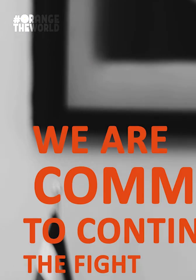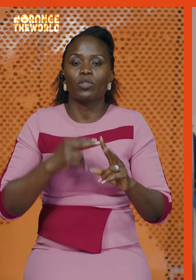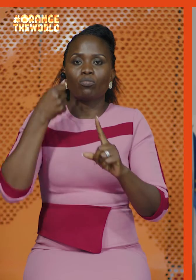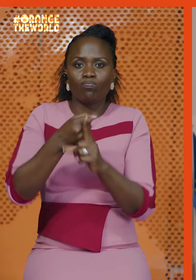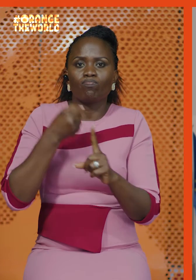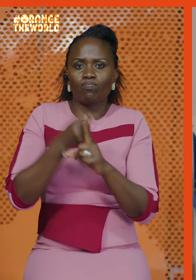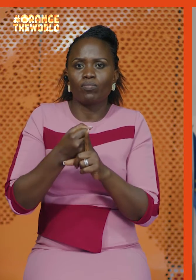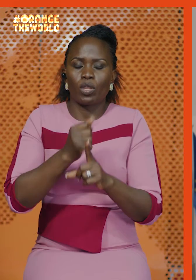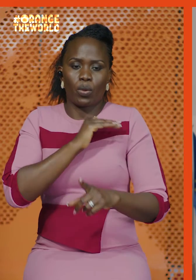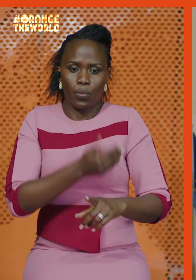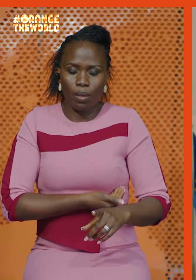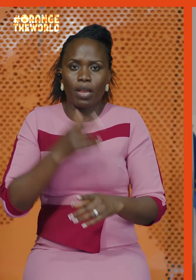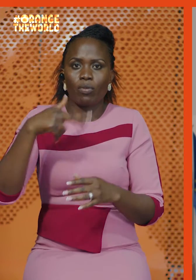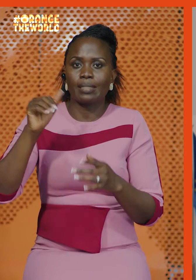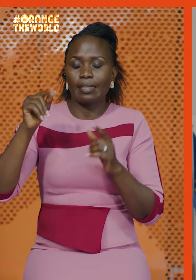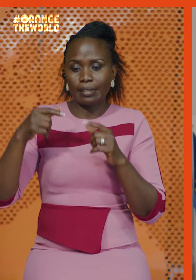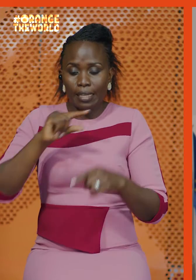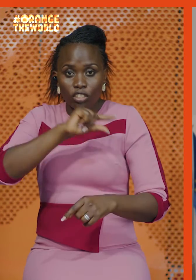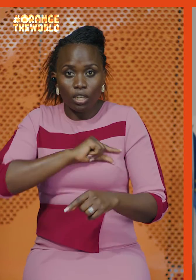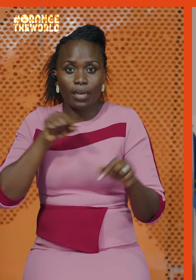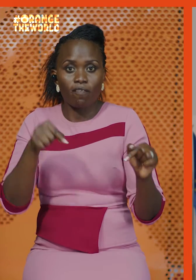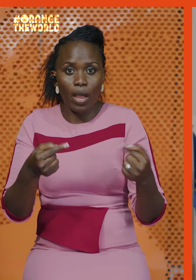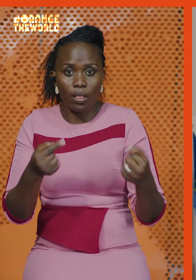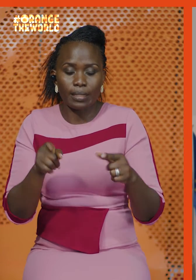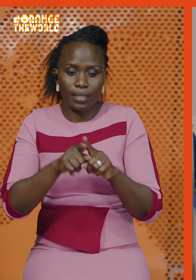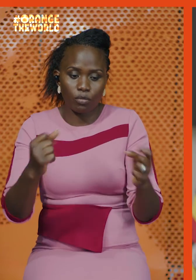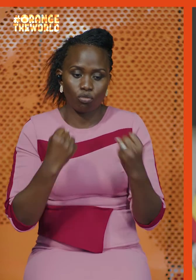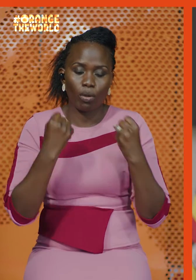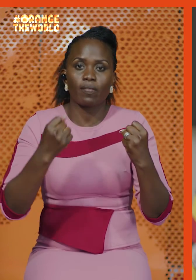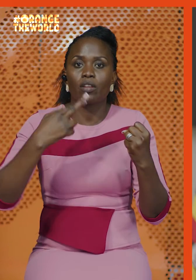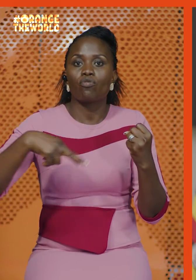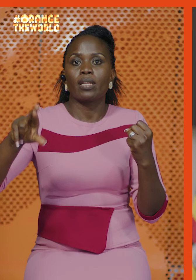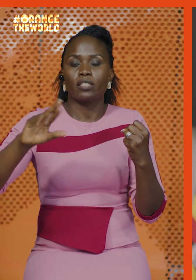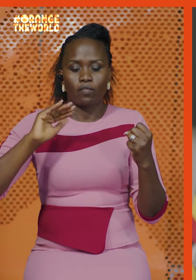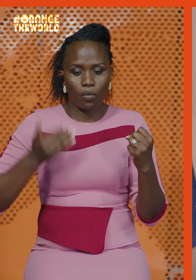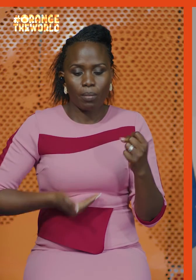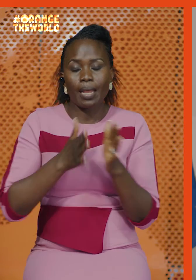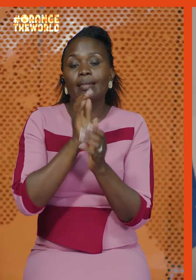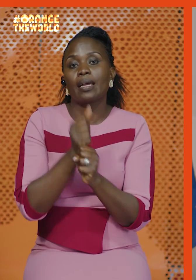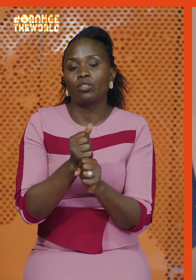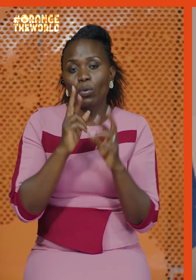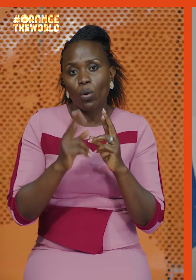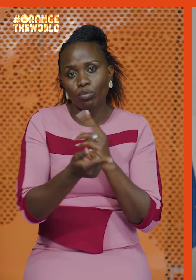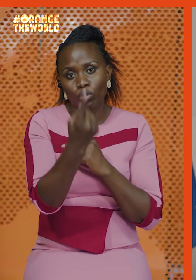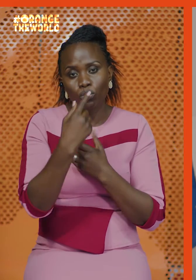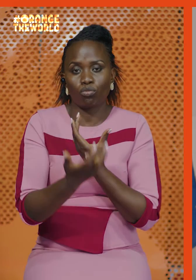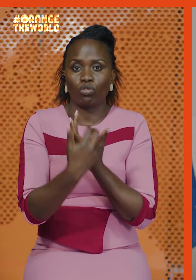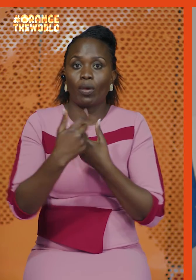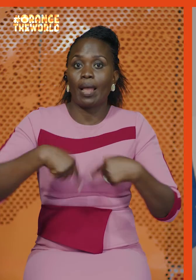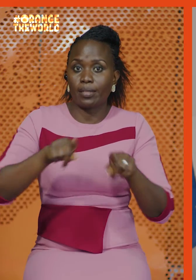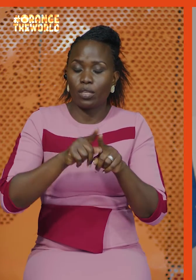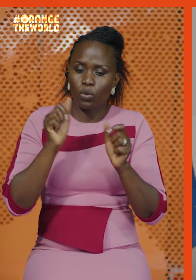the fight against gender-based violence and to strengthen the rights for women and children. And we hope you will join us.